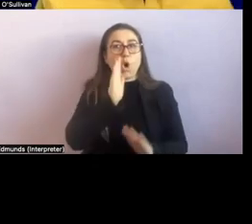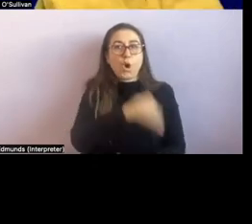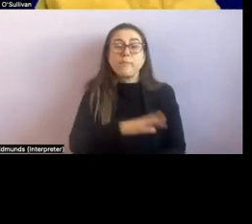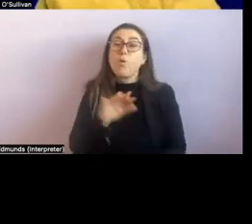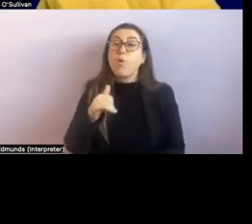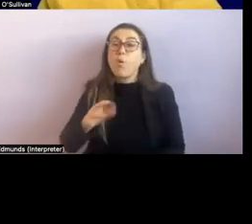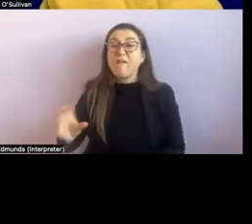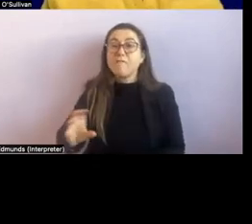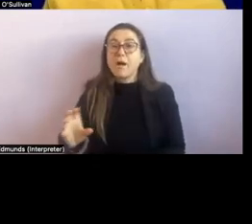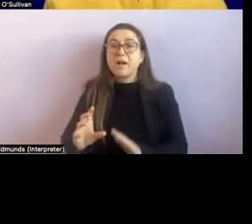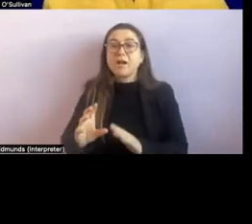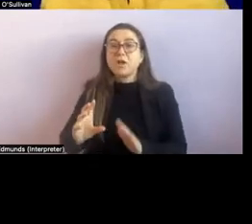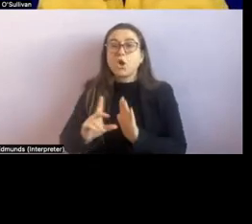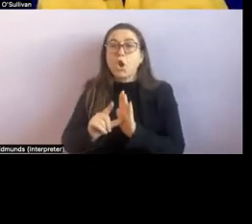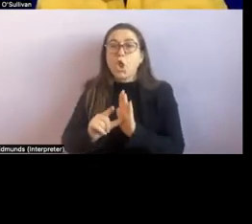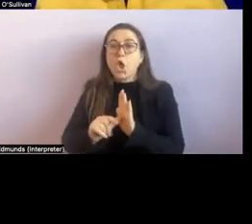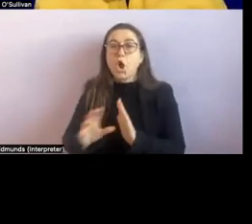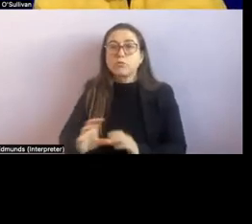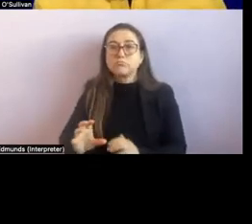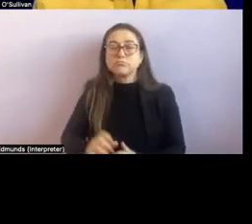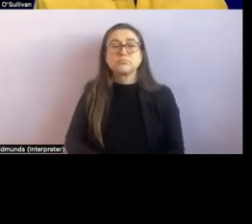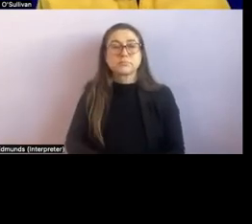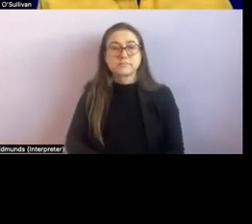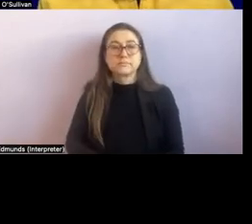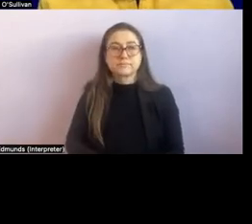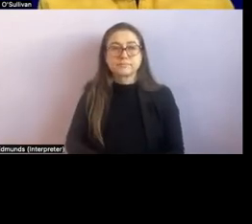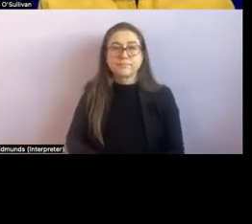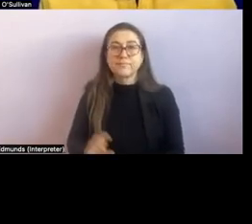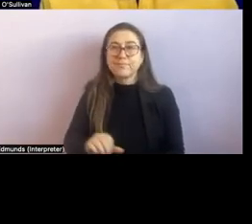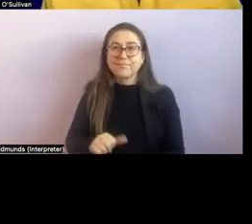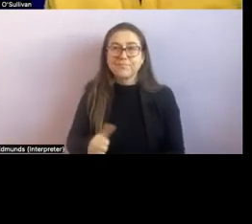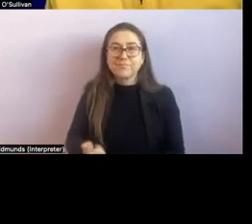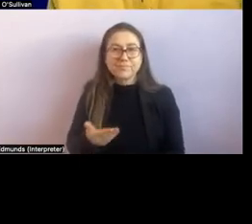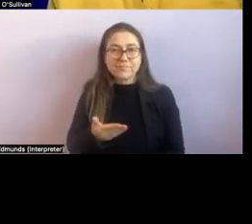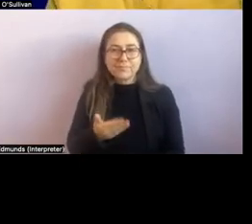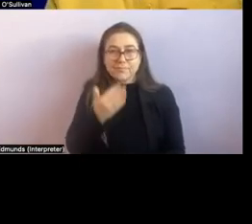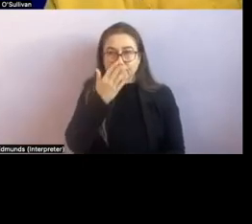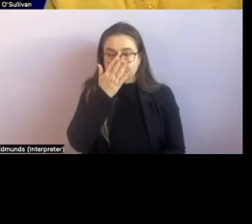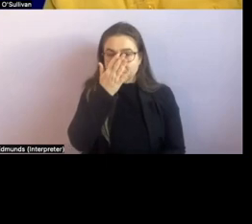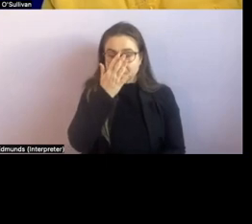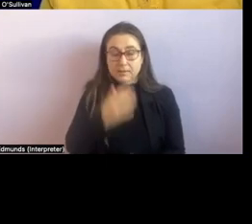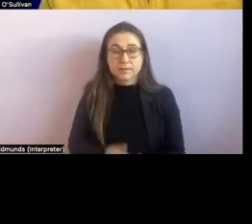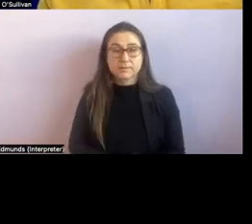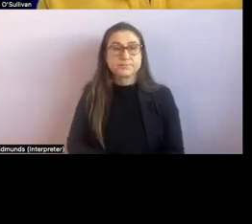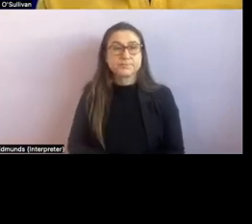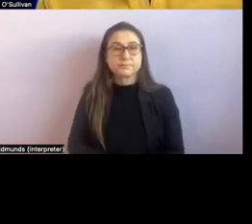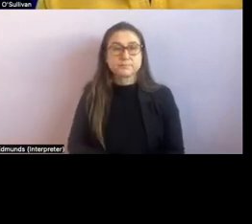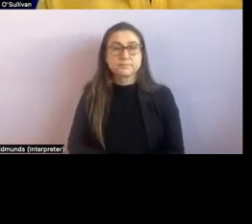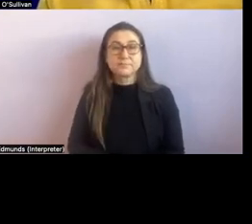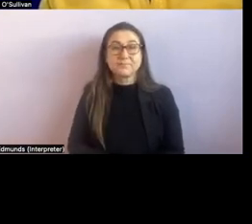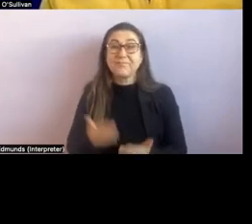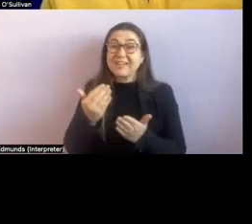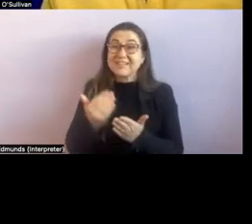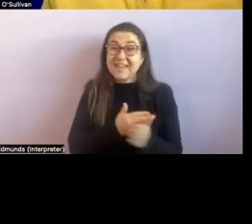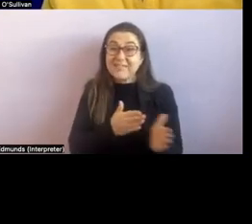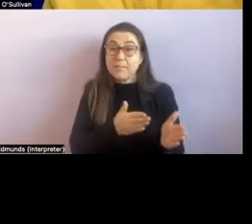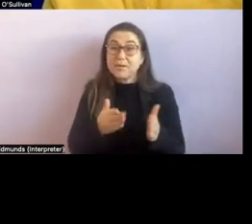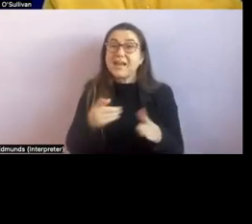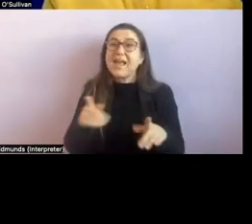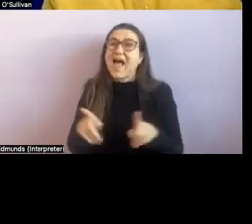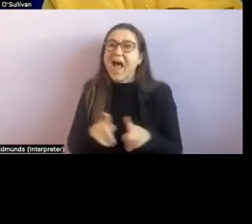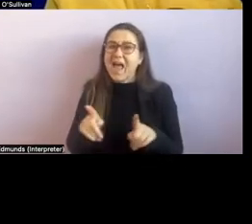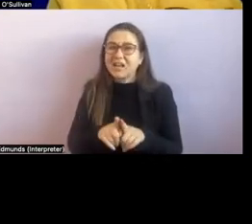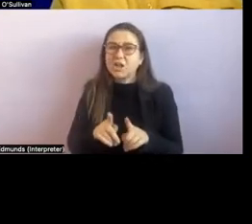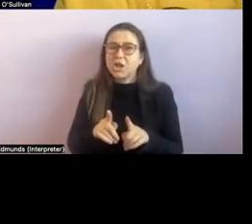okay next one thank you so safe mobility and dignity of risk this is